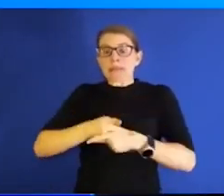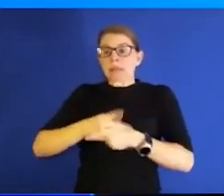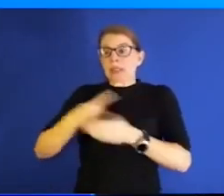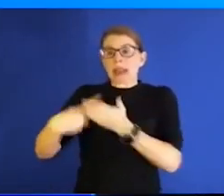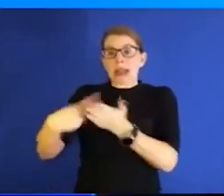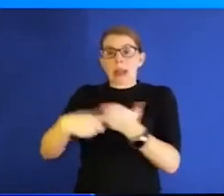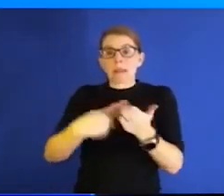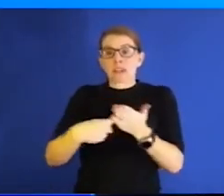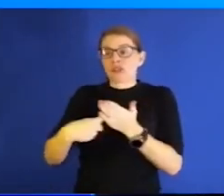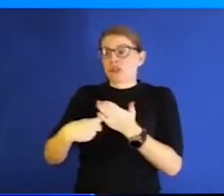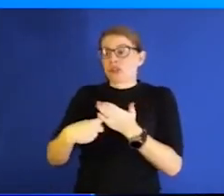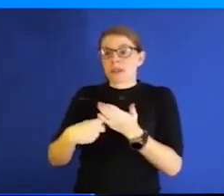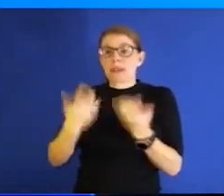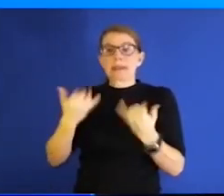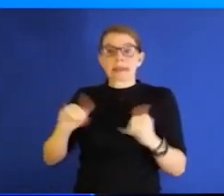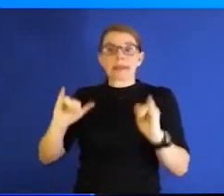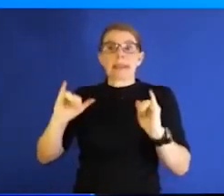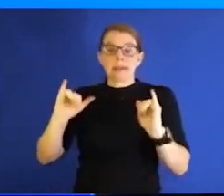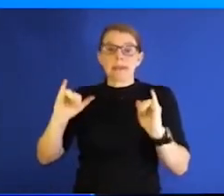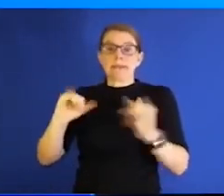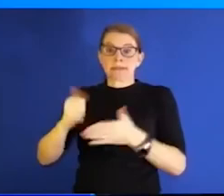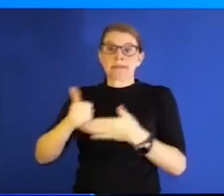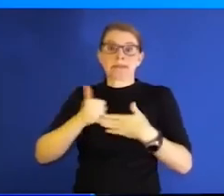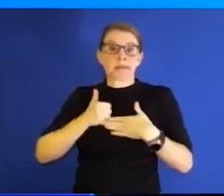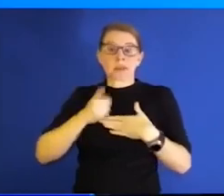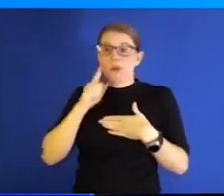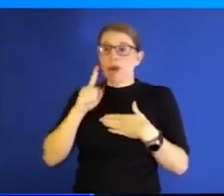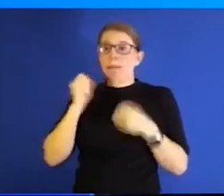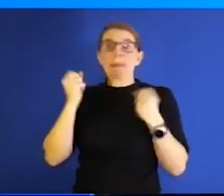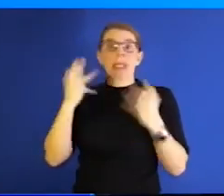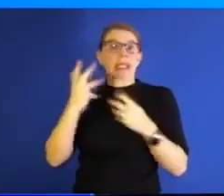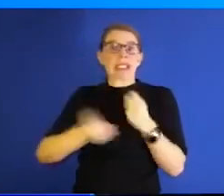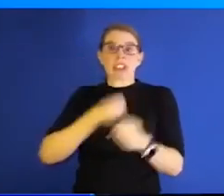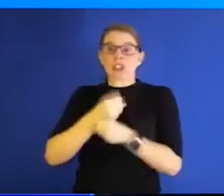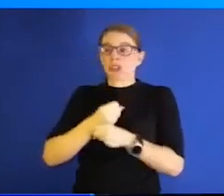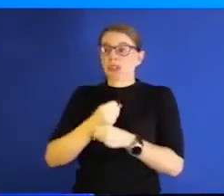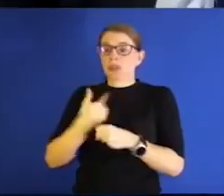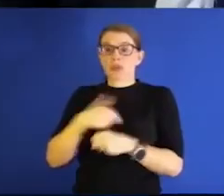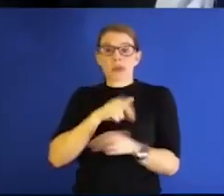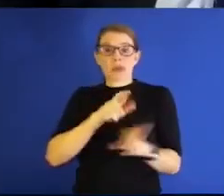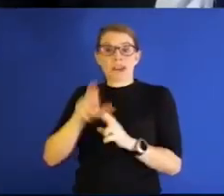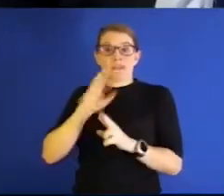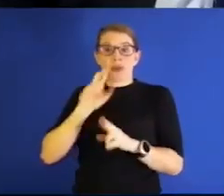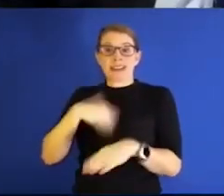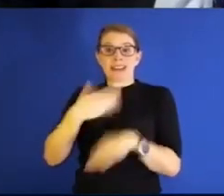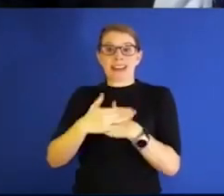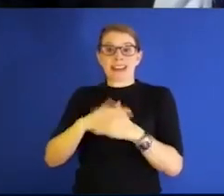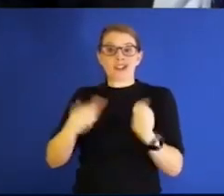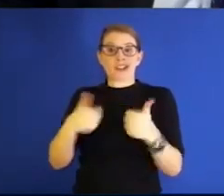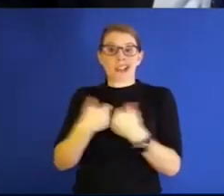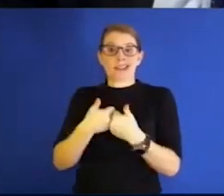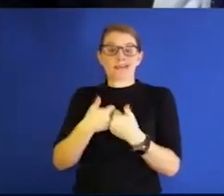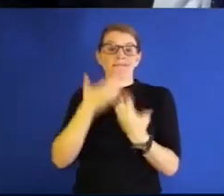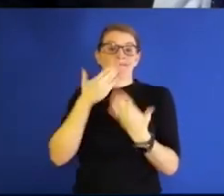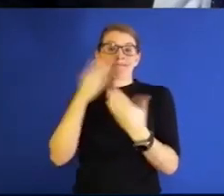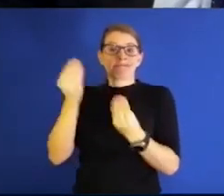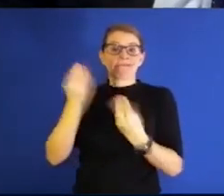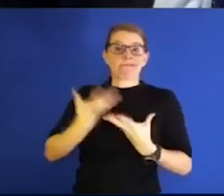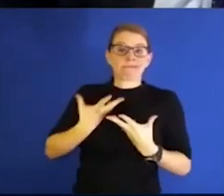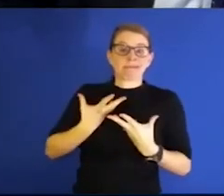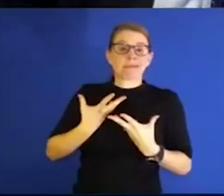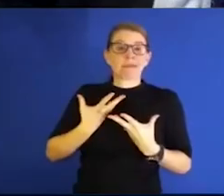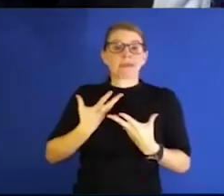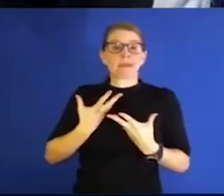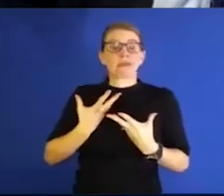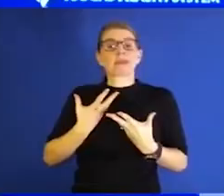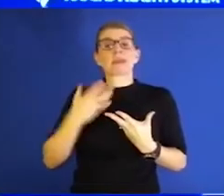for us all for the years to come. And we'll stand ready for the next challenges. Thank you so much for your updates today and your message, Dr. Hawkins, and your final